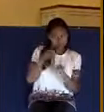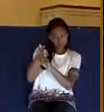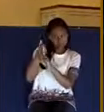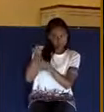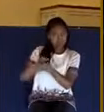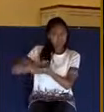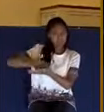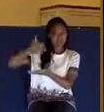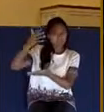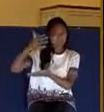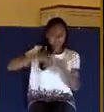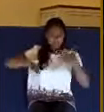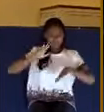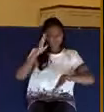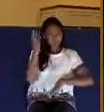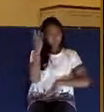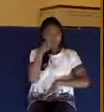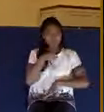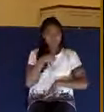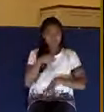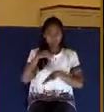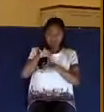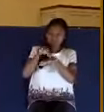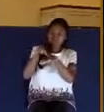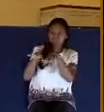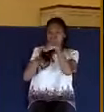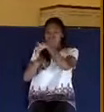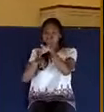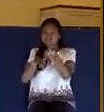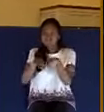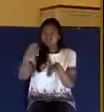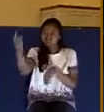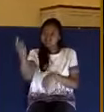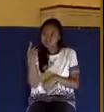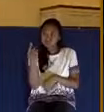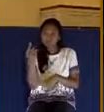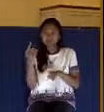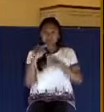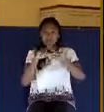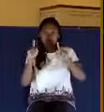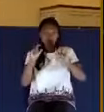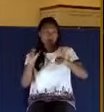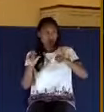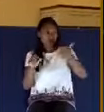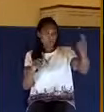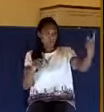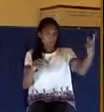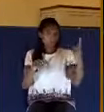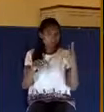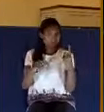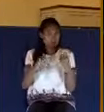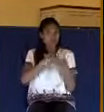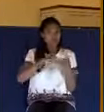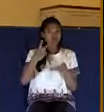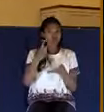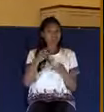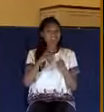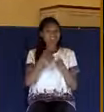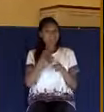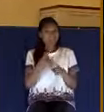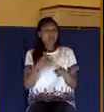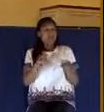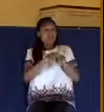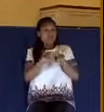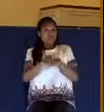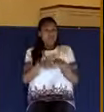rings on his fingers. He comes in, but then there's another man in verse number 2. And there came in also a